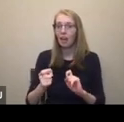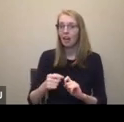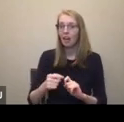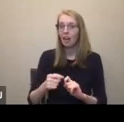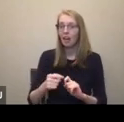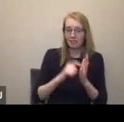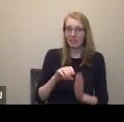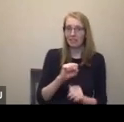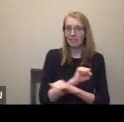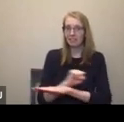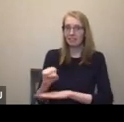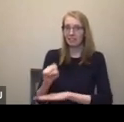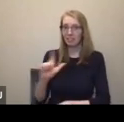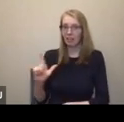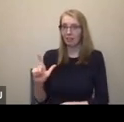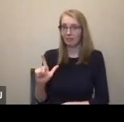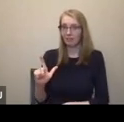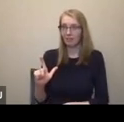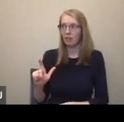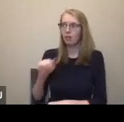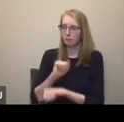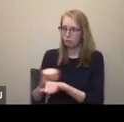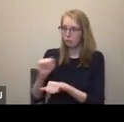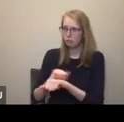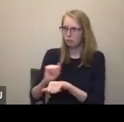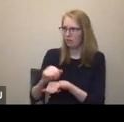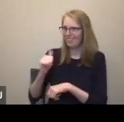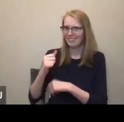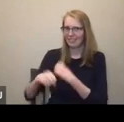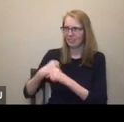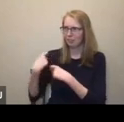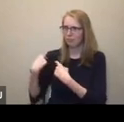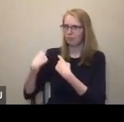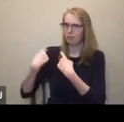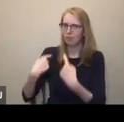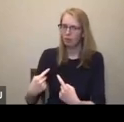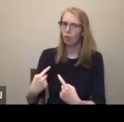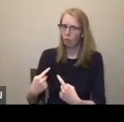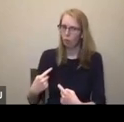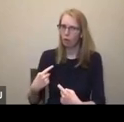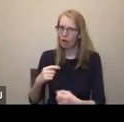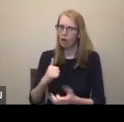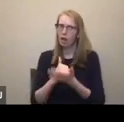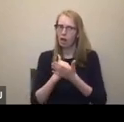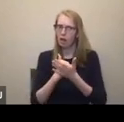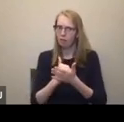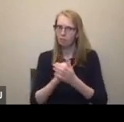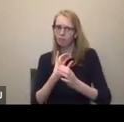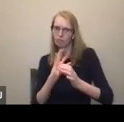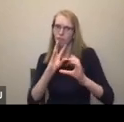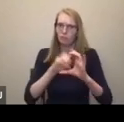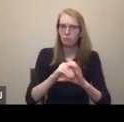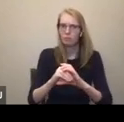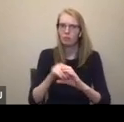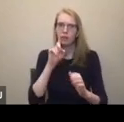years in Canada has been a huge contributor to the development of the affirmation model. And it's a non tragic view of disability and of